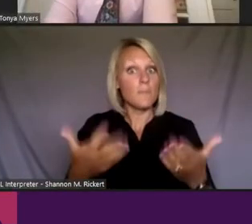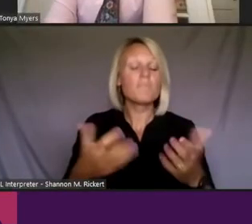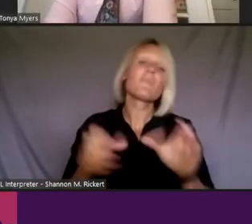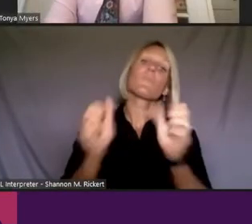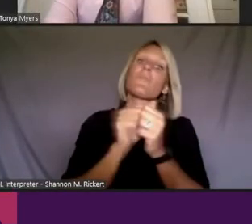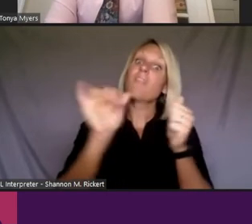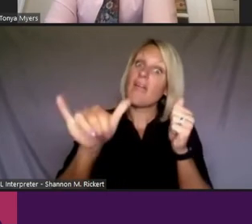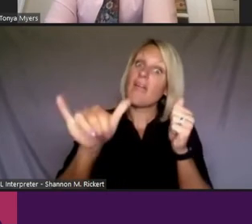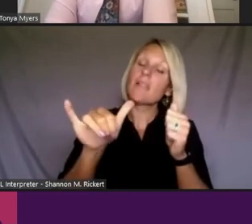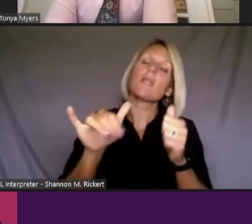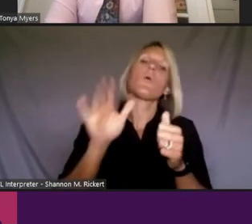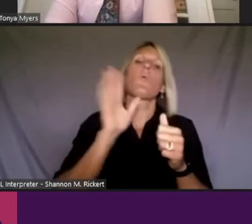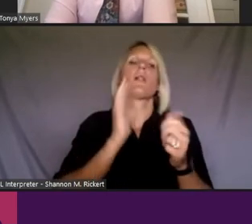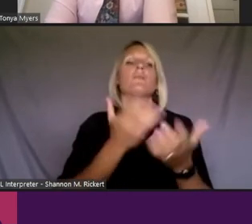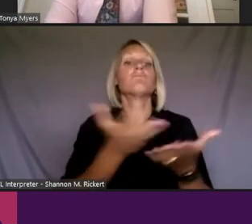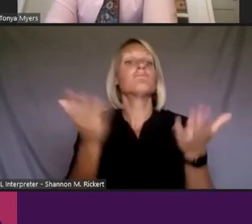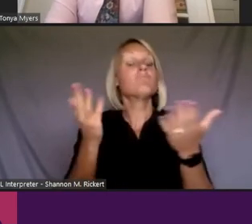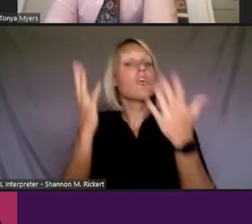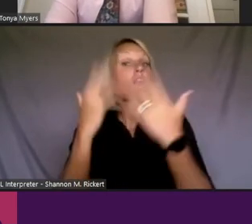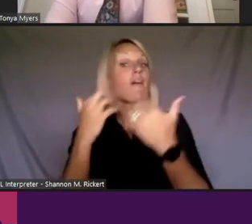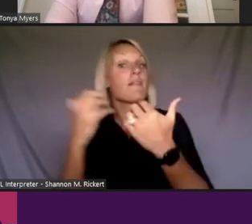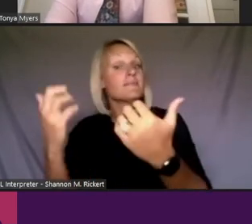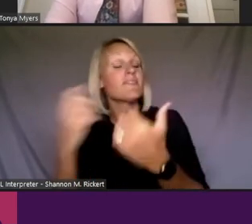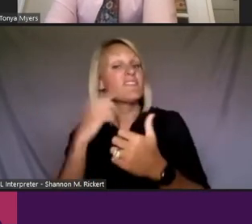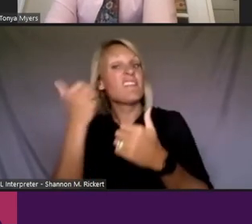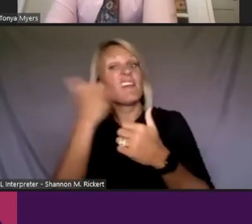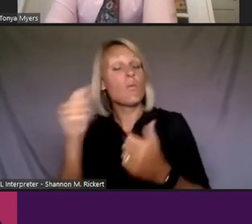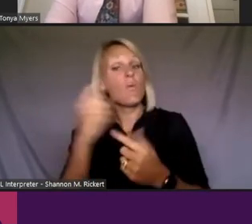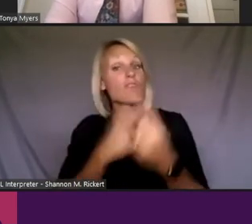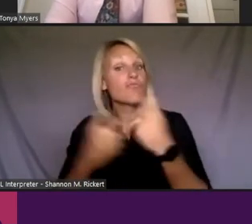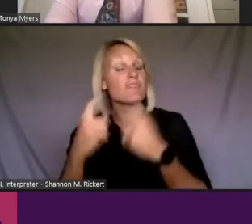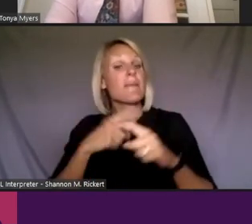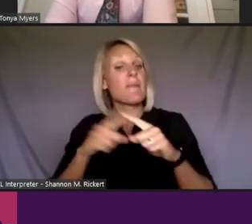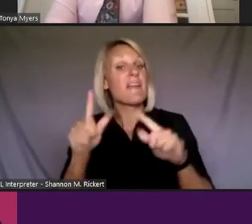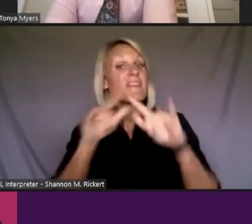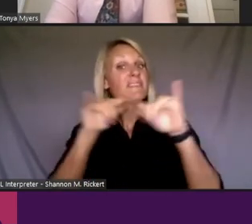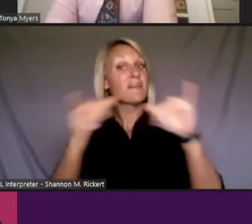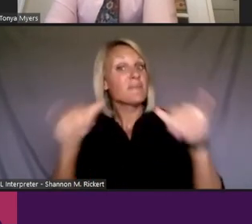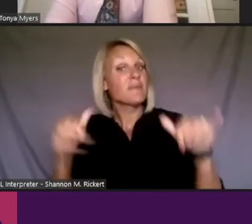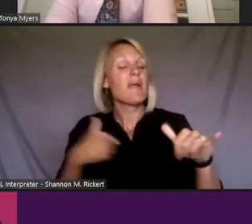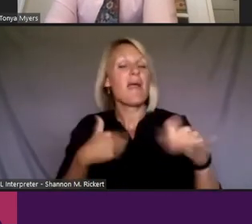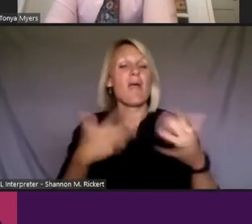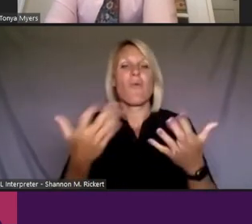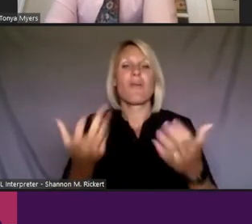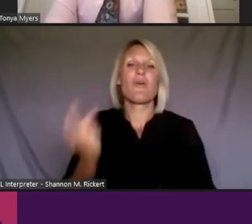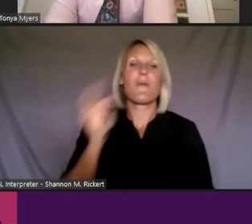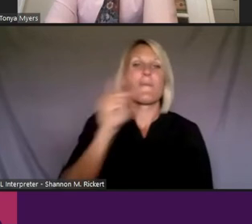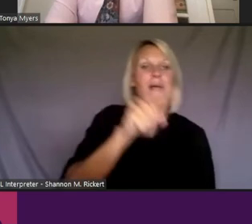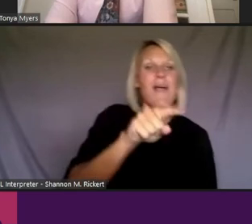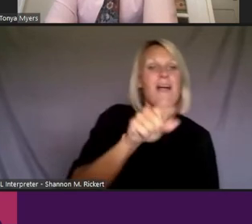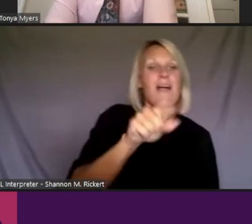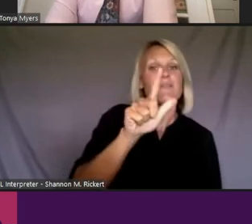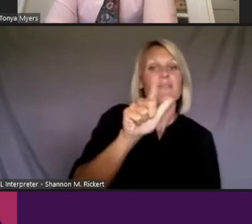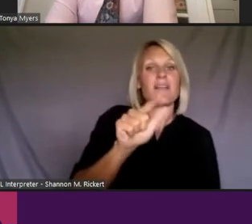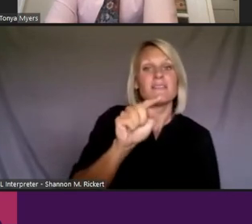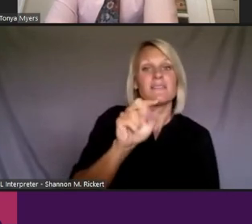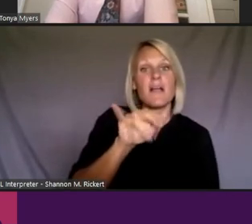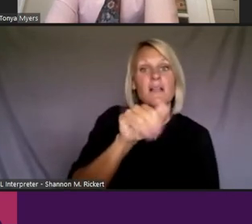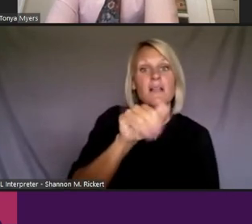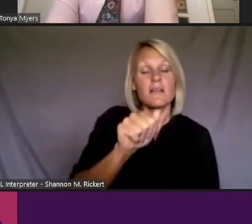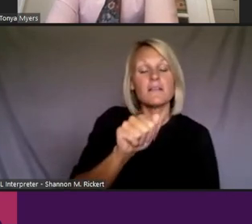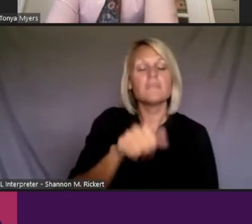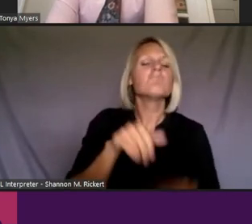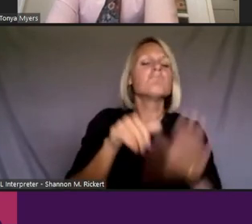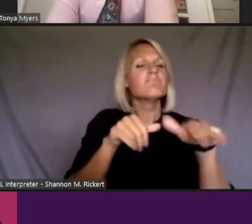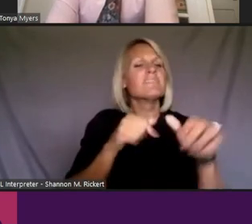and just see if we have any questions. But while we do that, I want to go back to Latonya for a moment. Latonya, we didn't get to hear from you